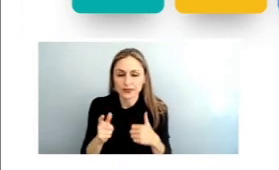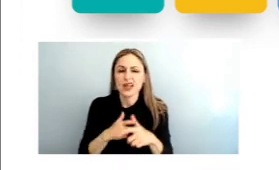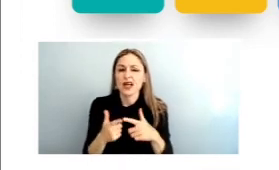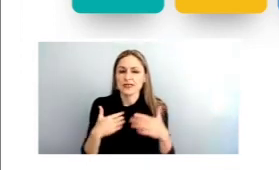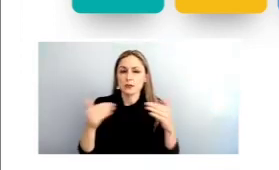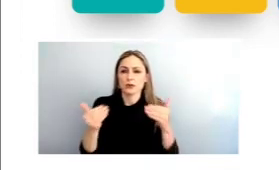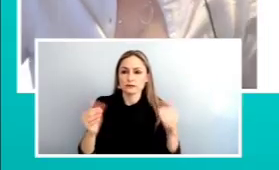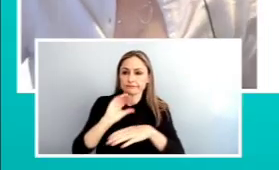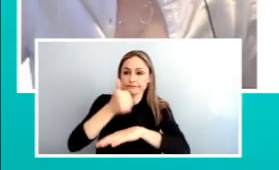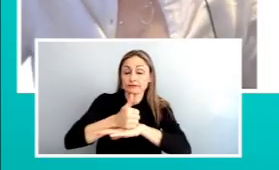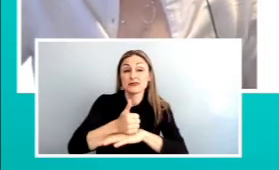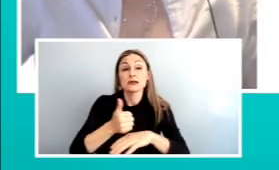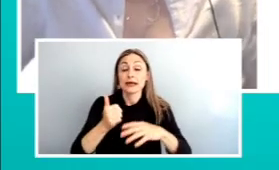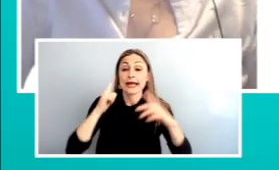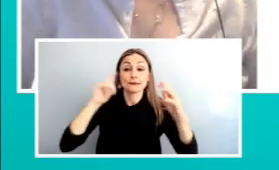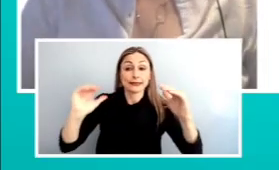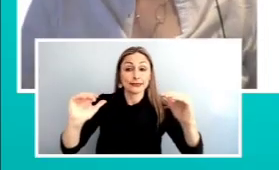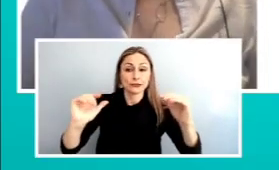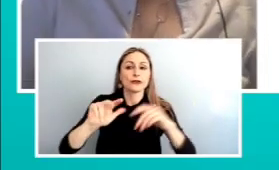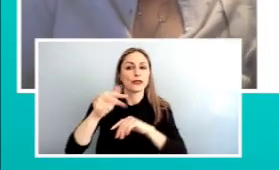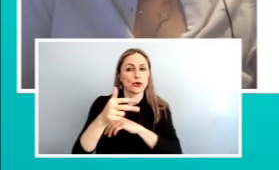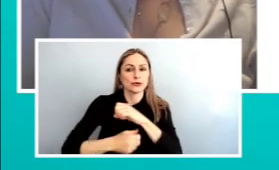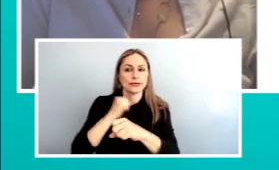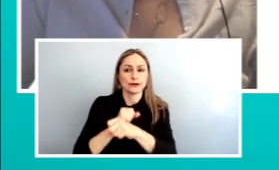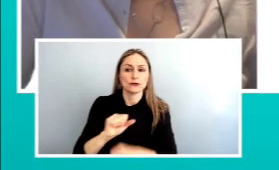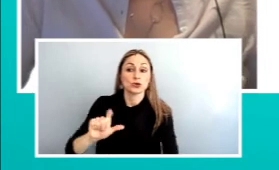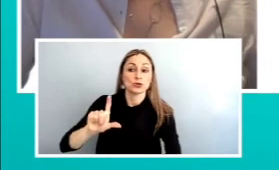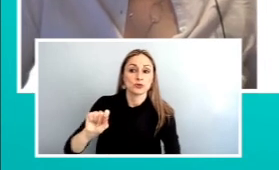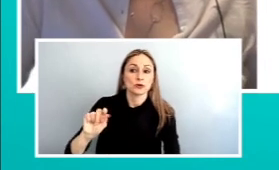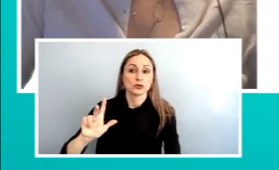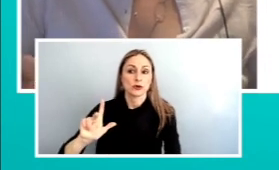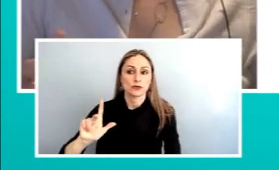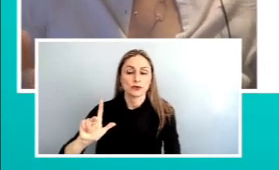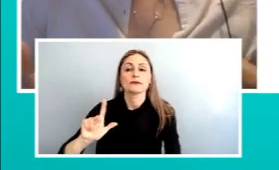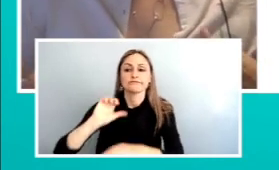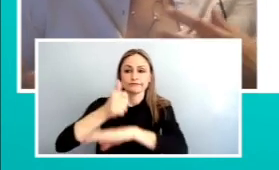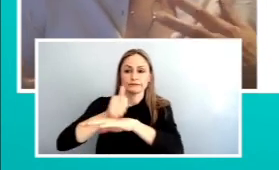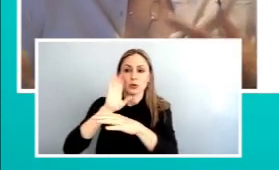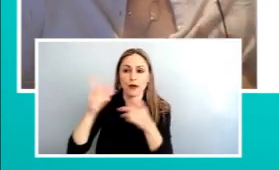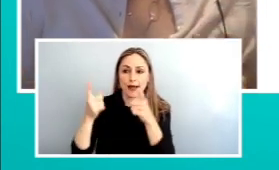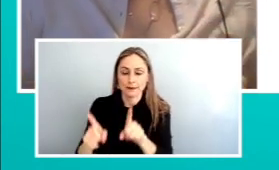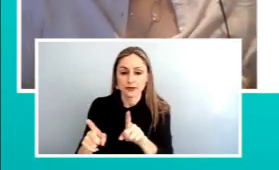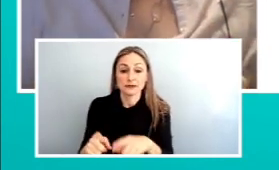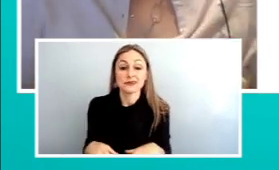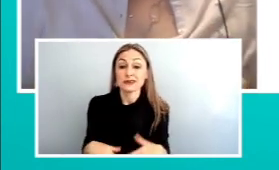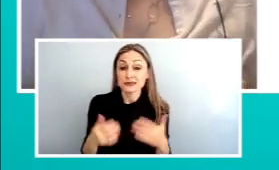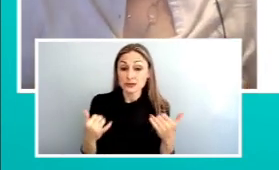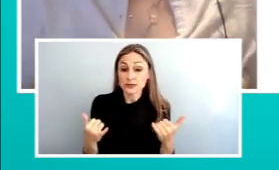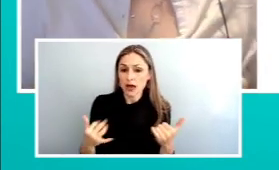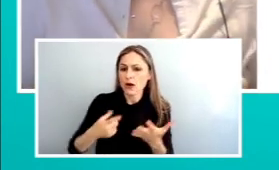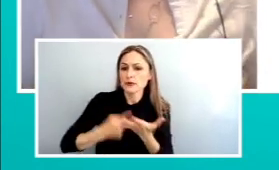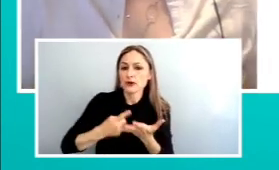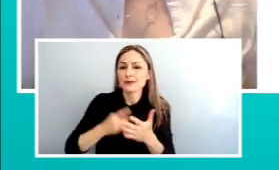is that implementation will happen in the third year, so 2023. So I'm going to talk a little bit about some of the technical